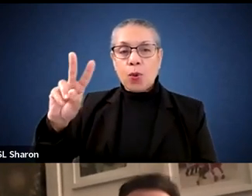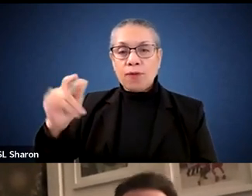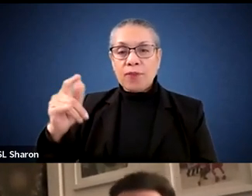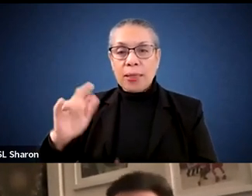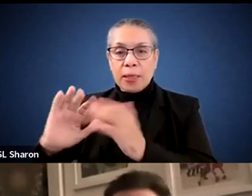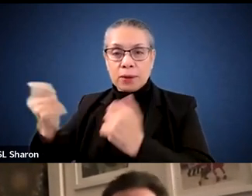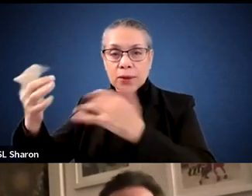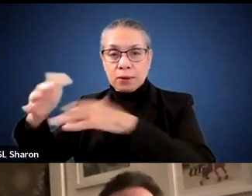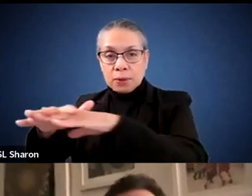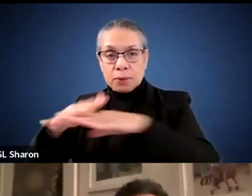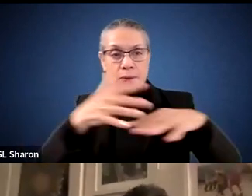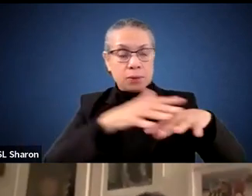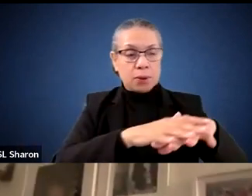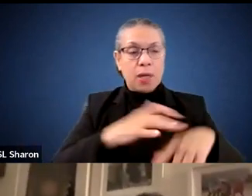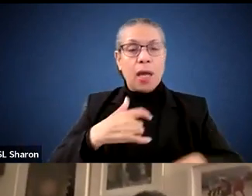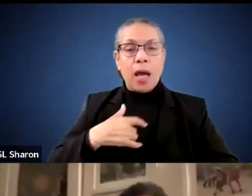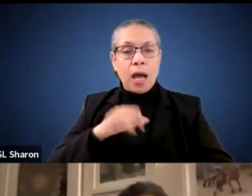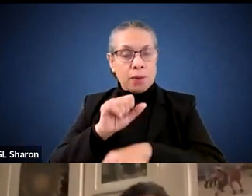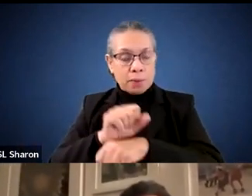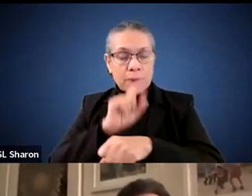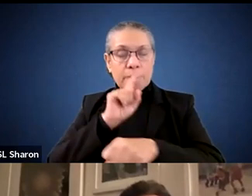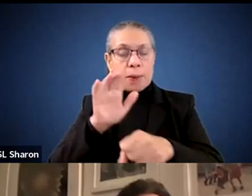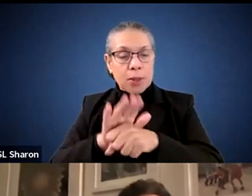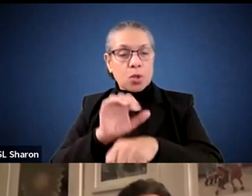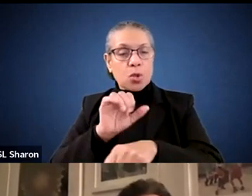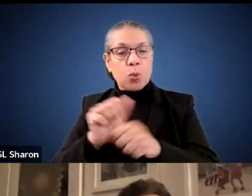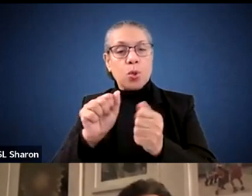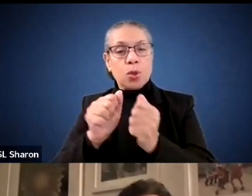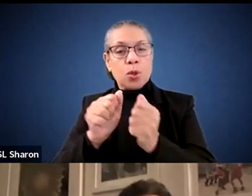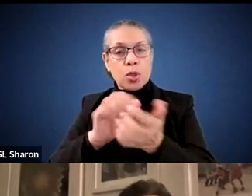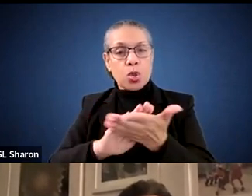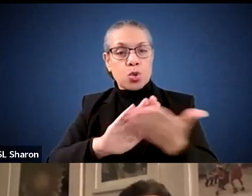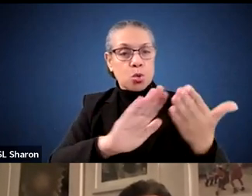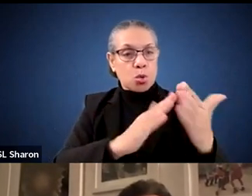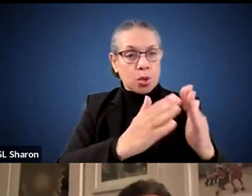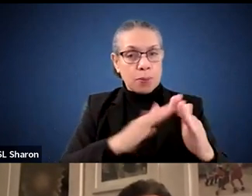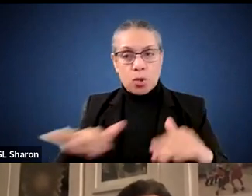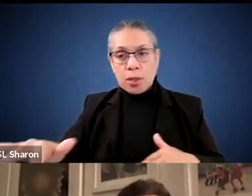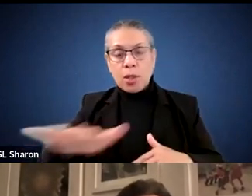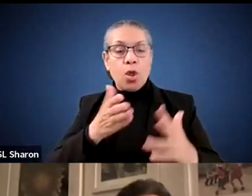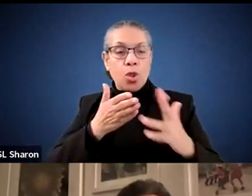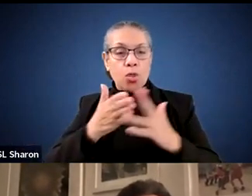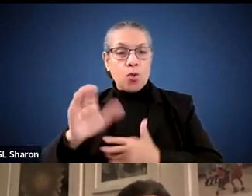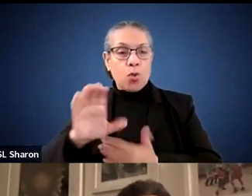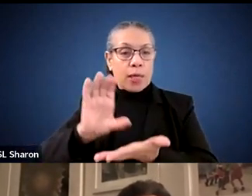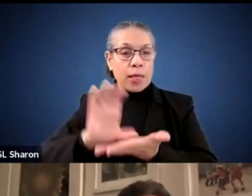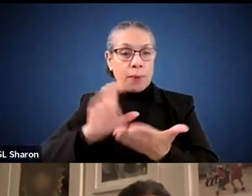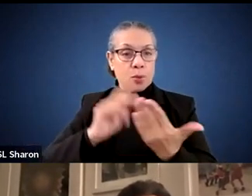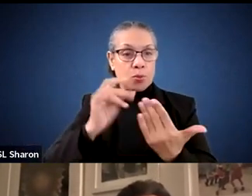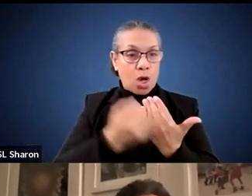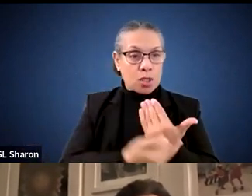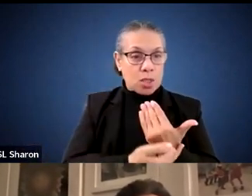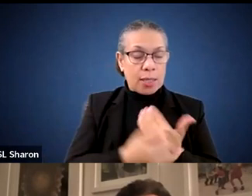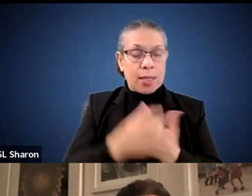I'm committed to working closely with our school communities throughout all of our capital projects, and